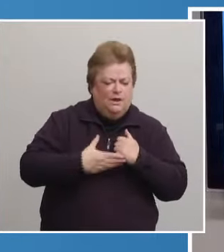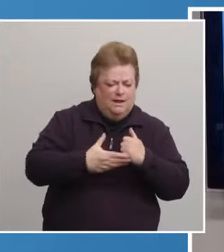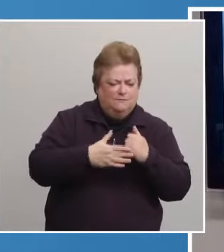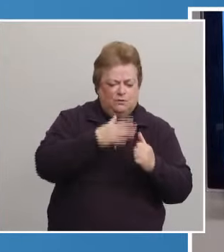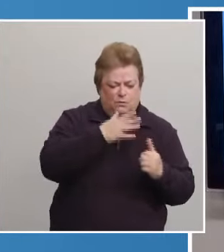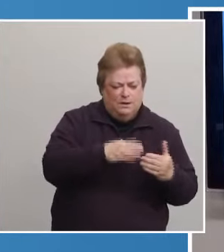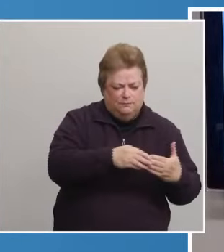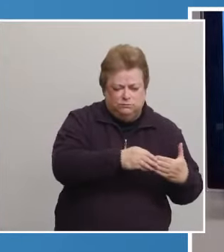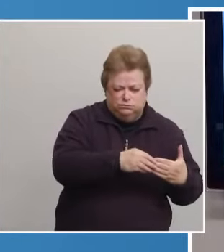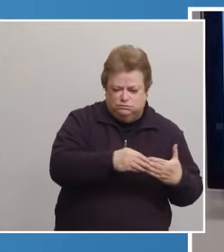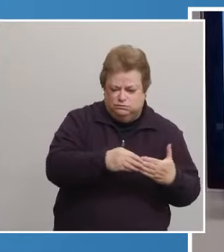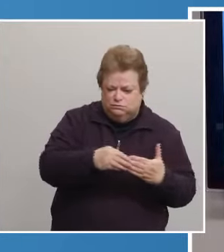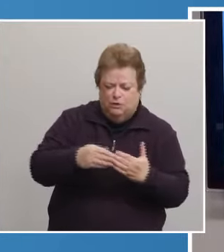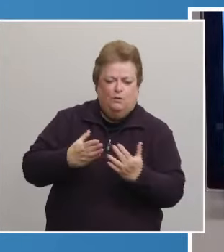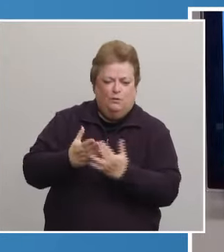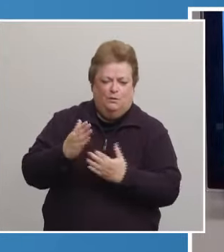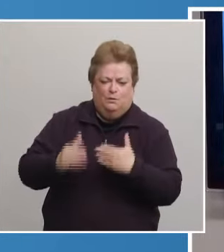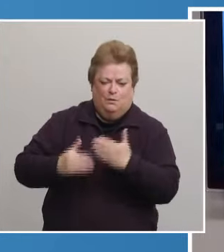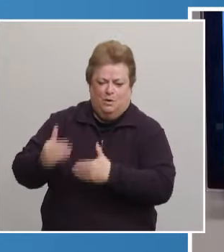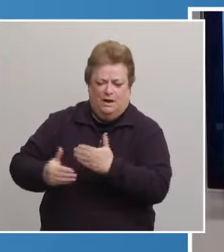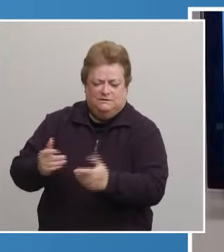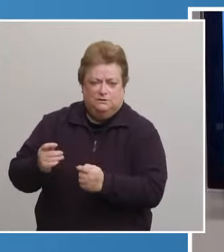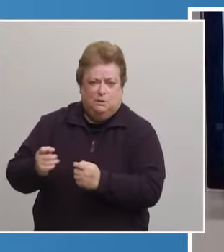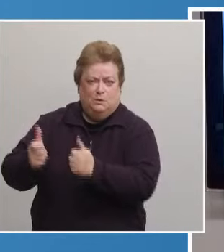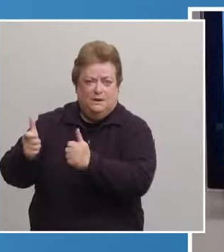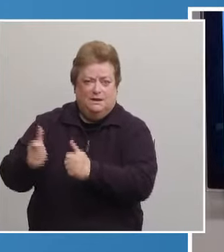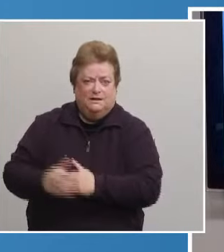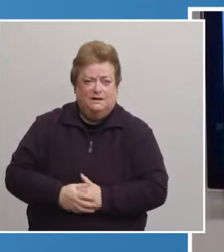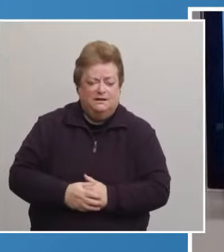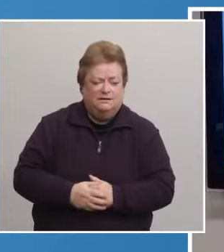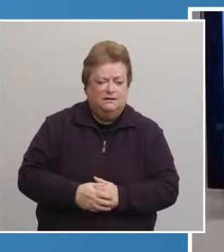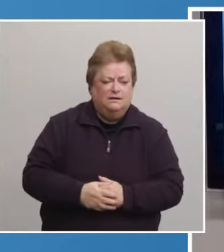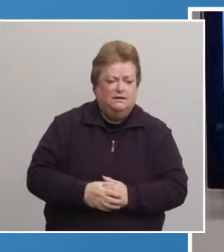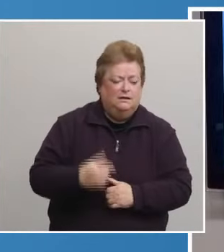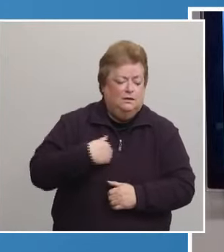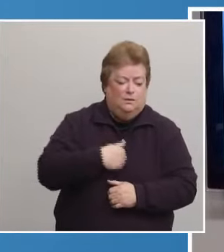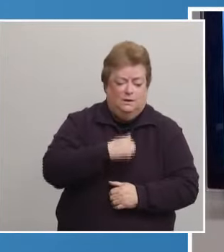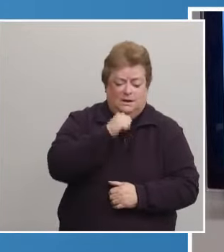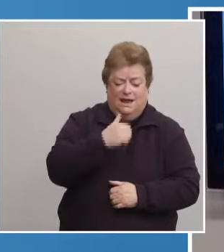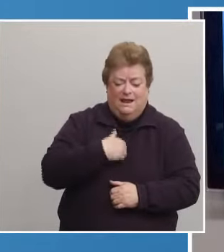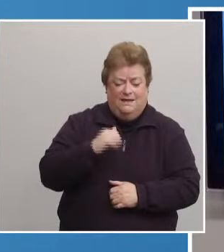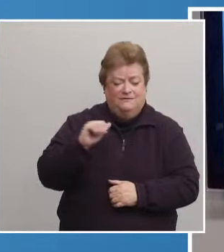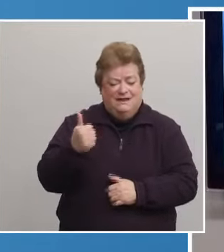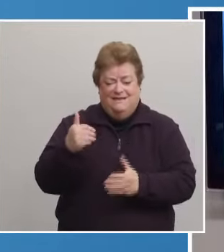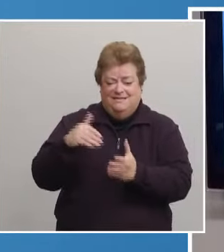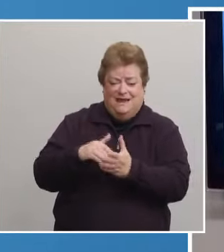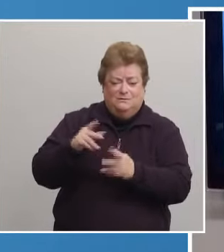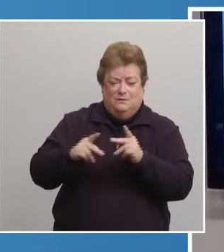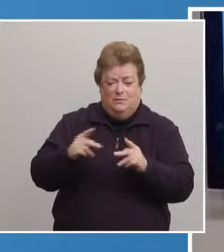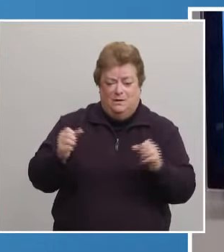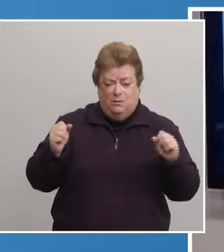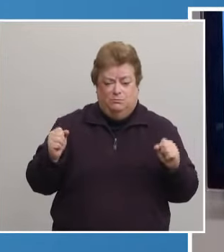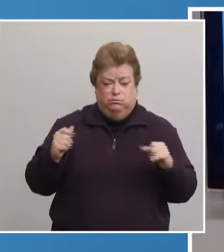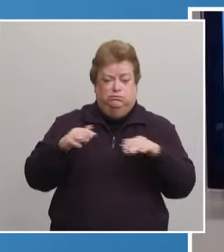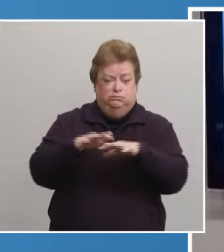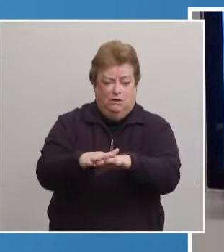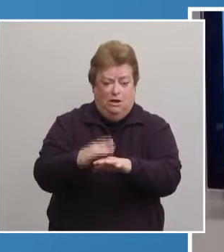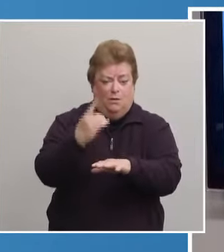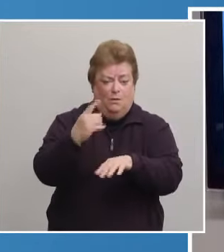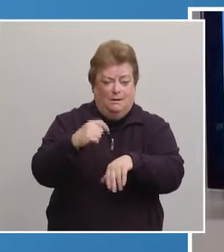tables in a short amount of time. Instead of 10,000 people loading into the arena in one hour,